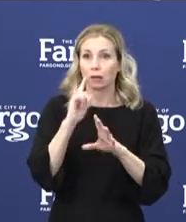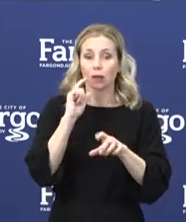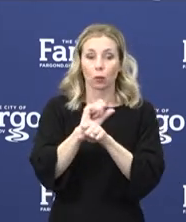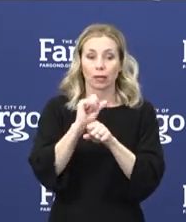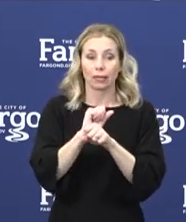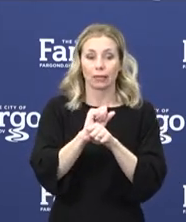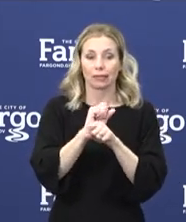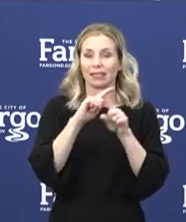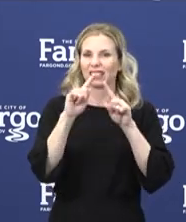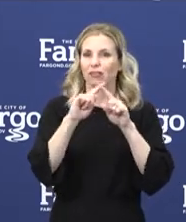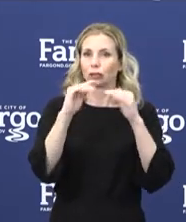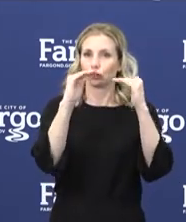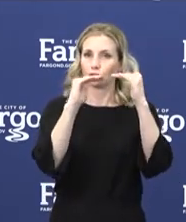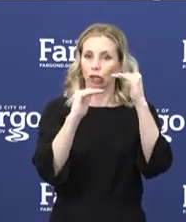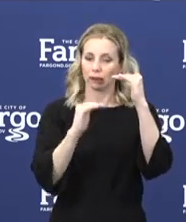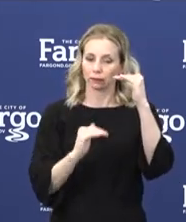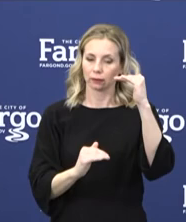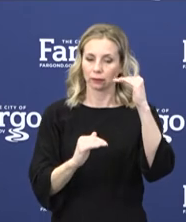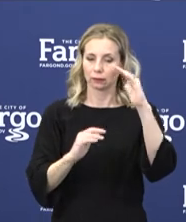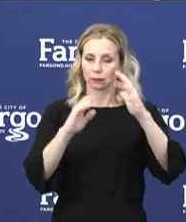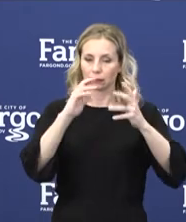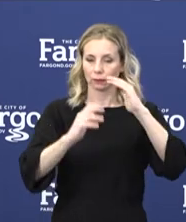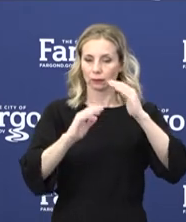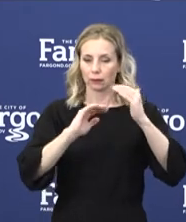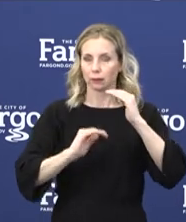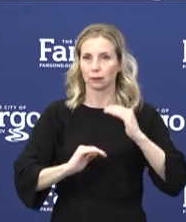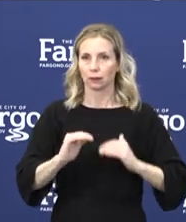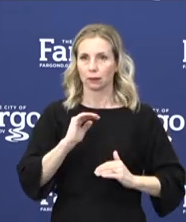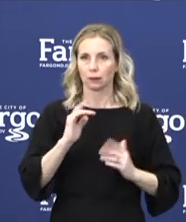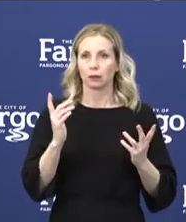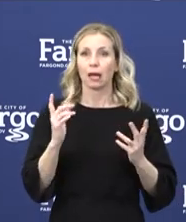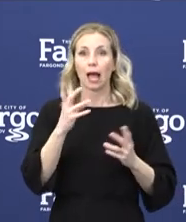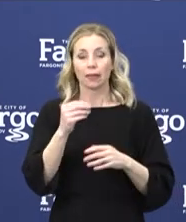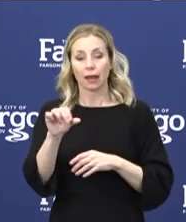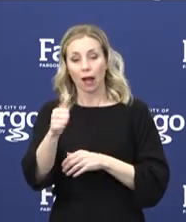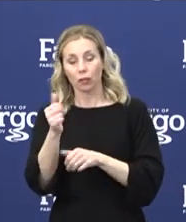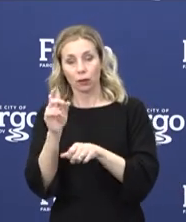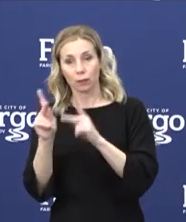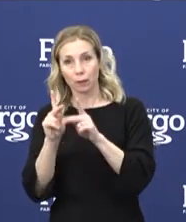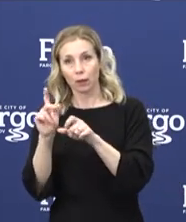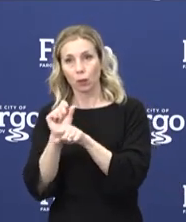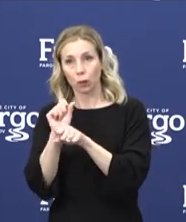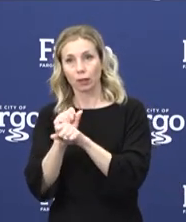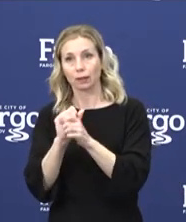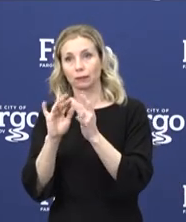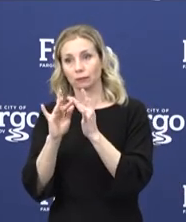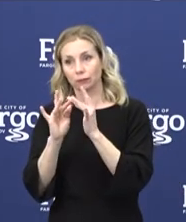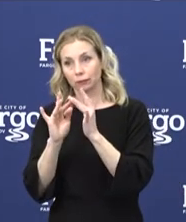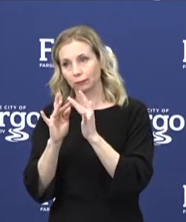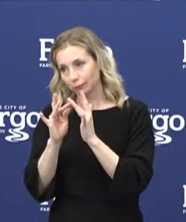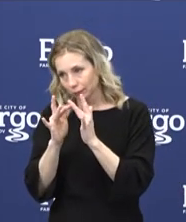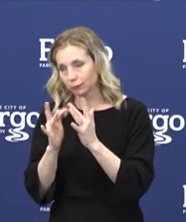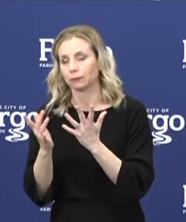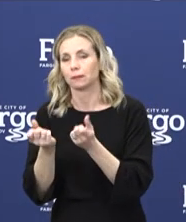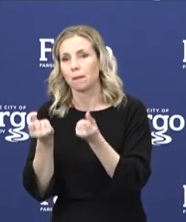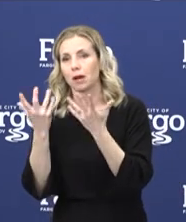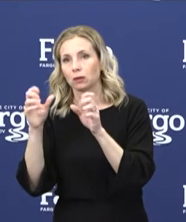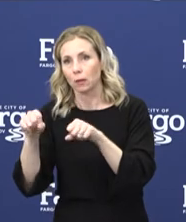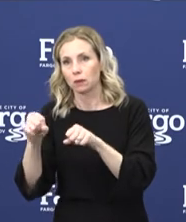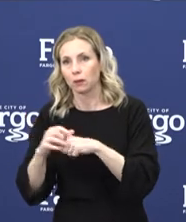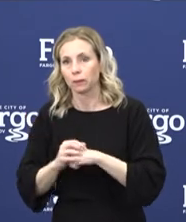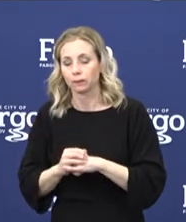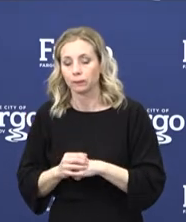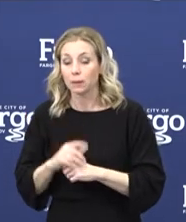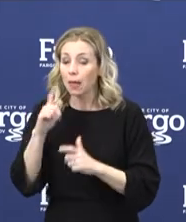the majority of our staff continues to telework as much as possible. Also, the biggest change that we